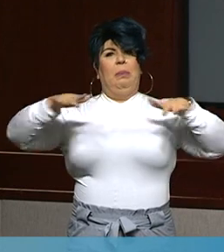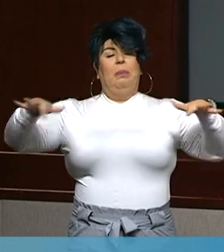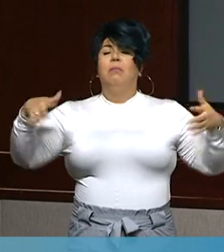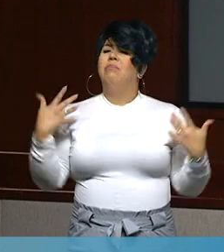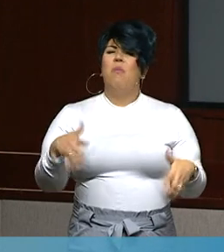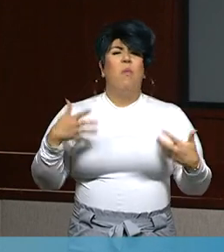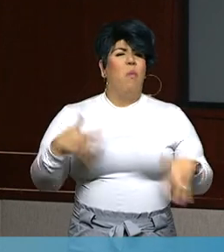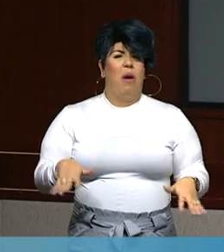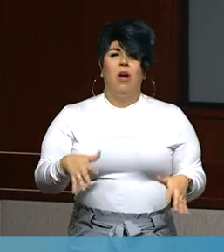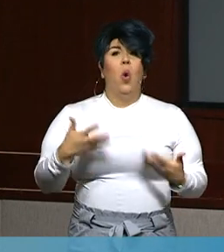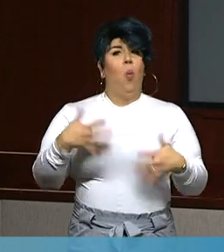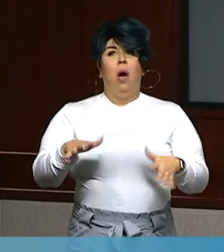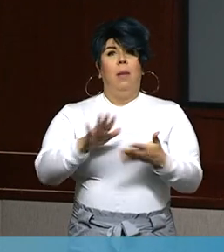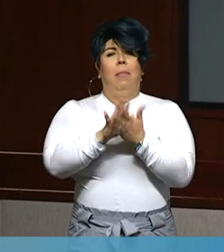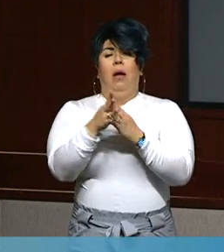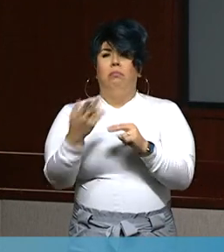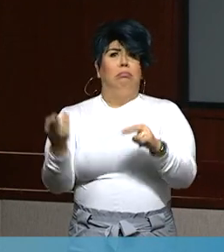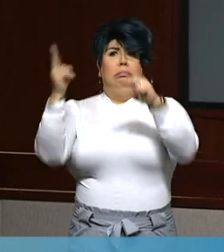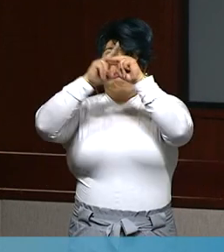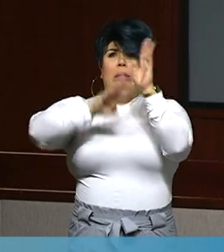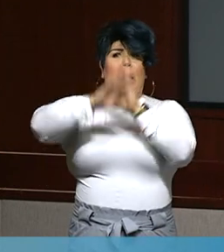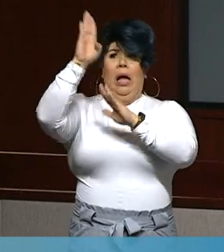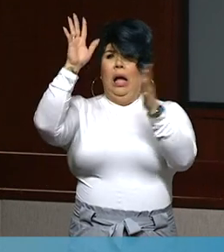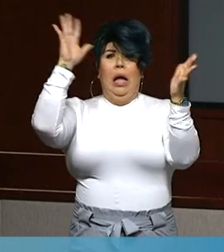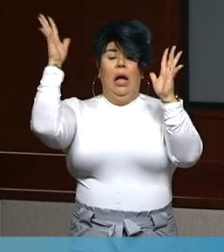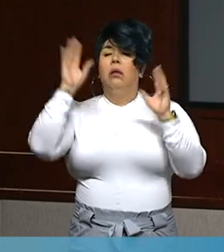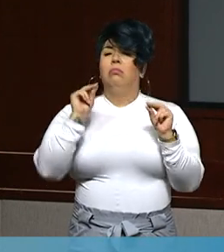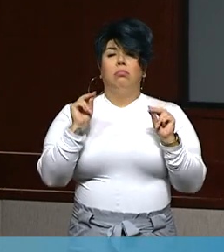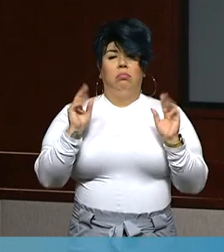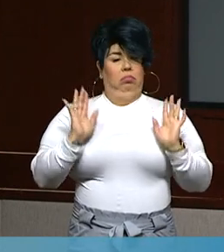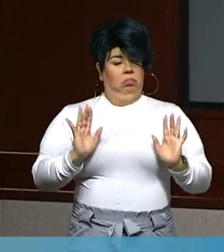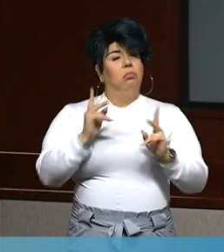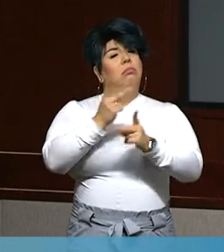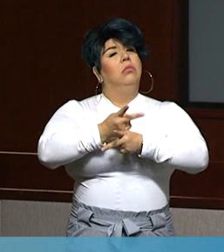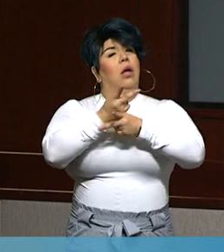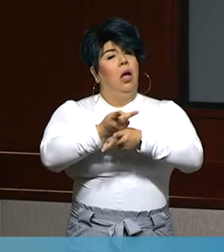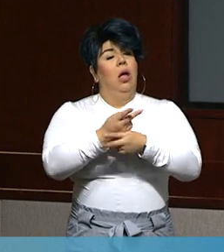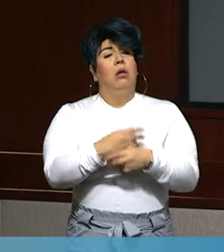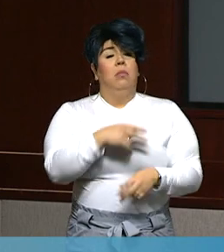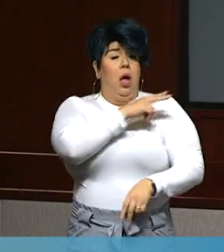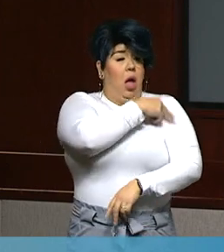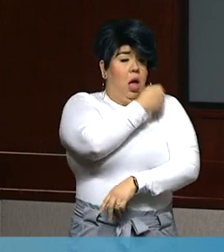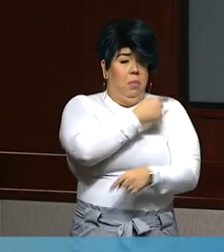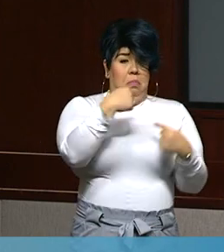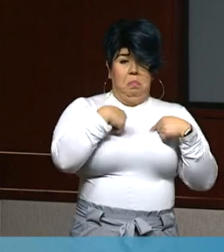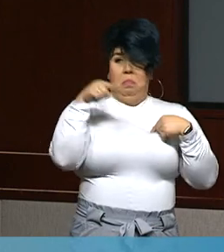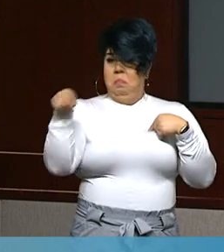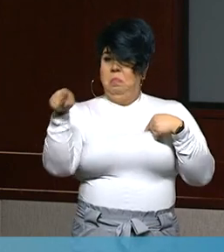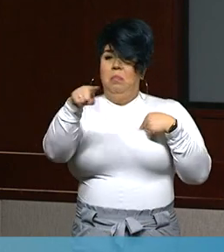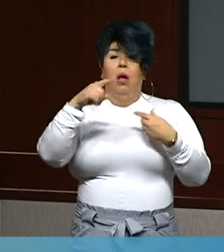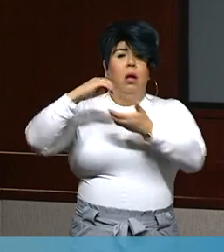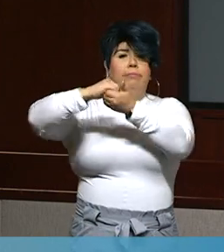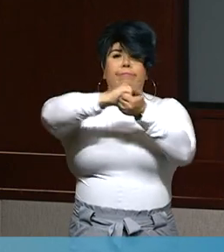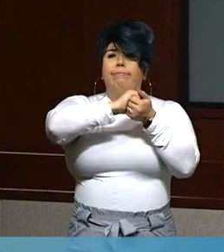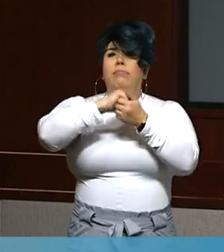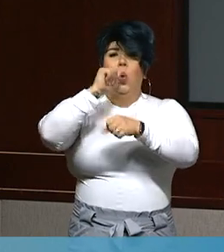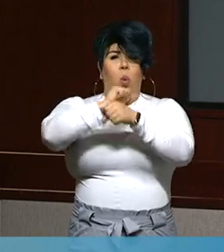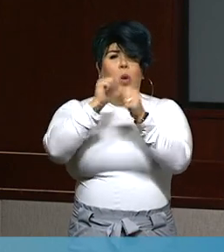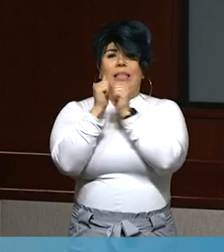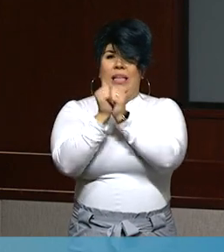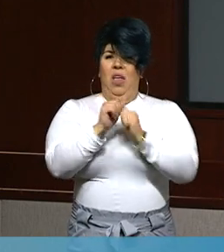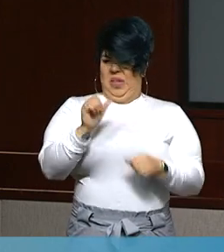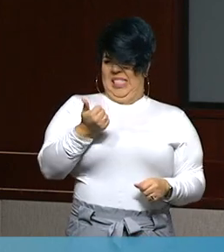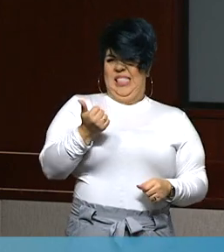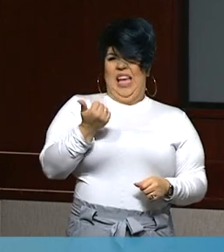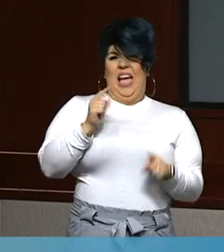to that crisis point. The hospitals are working together. We continue to meet across all 10 hospitals